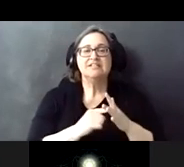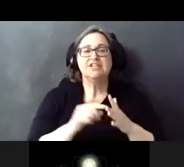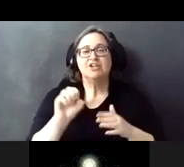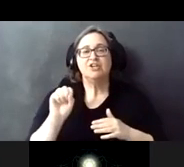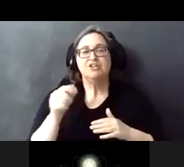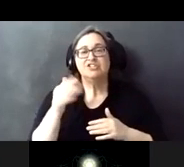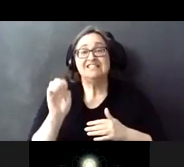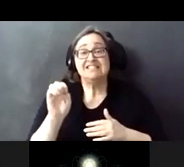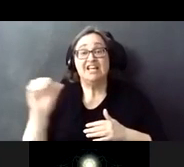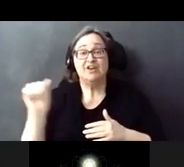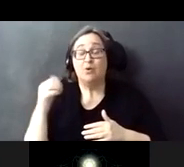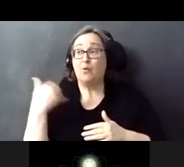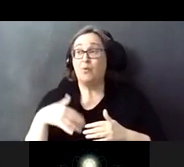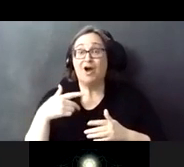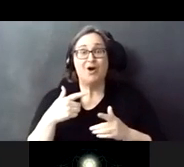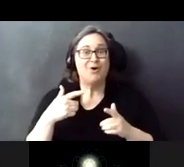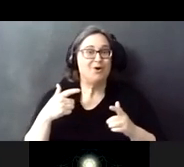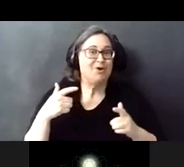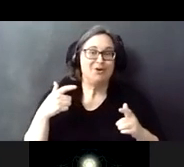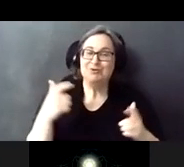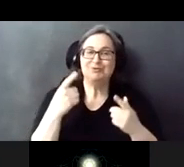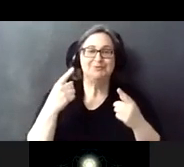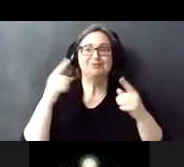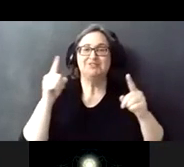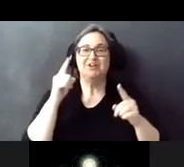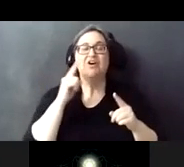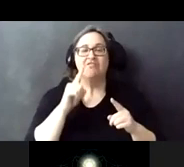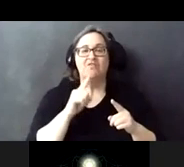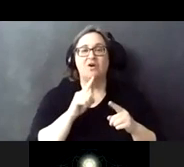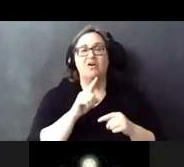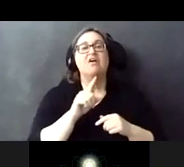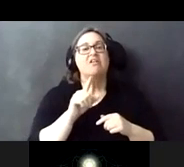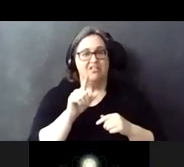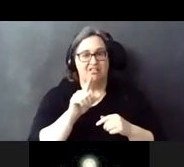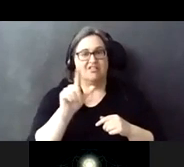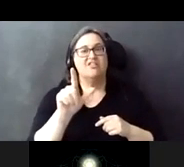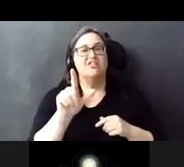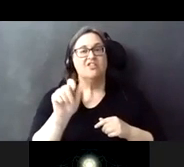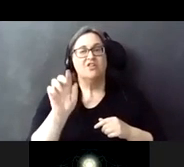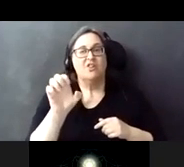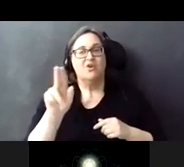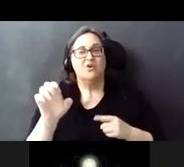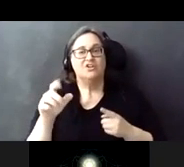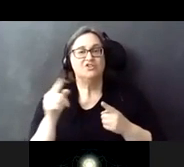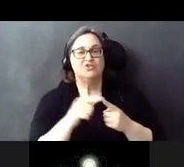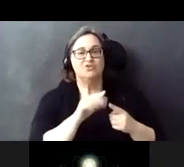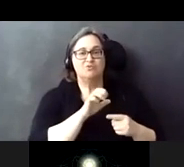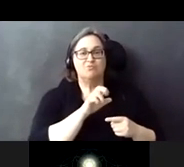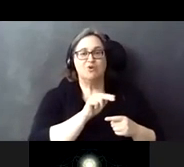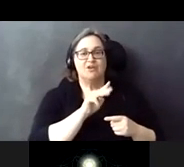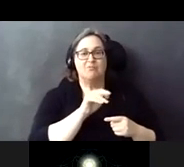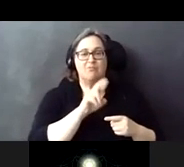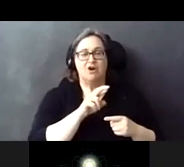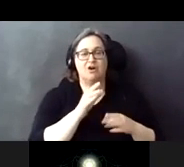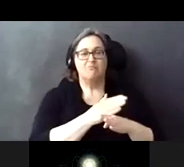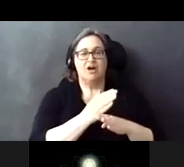is a huge milestone for the project for the Lawrence to Bryn Mawr modernization project. Right. But before we get